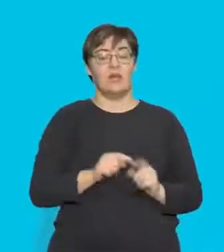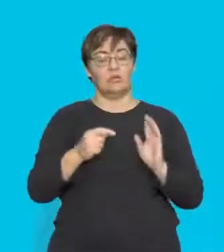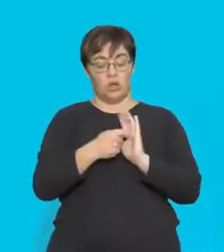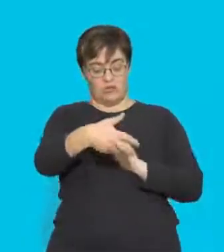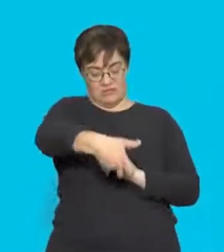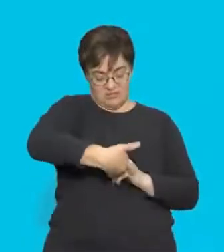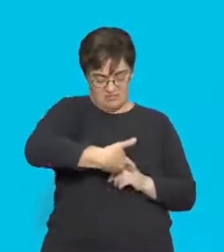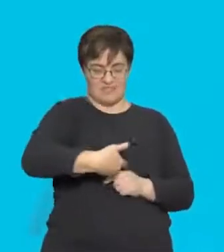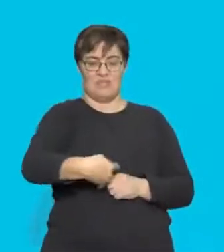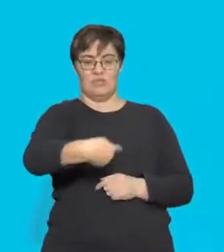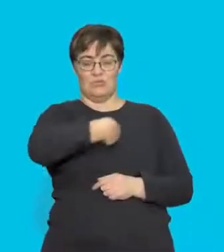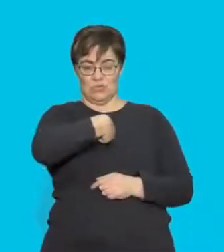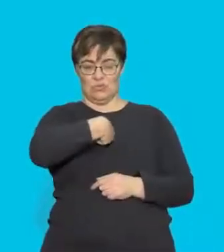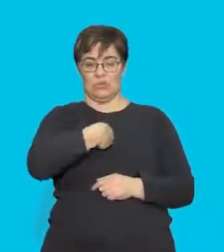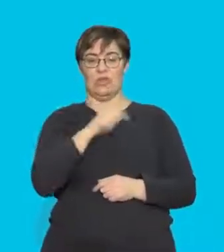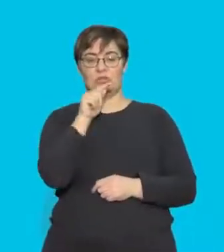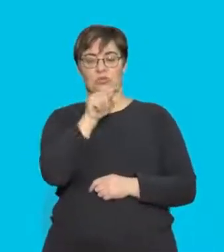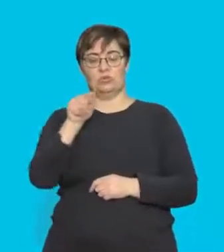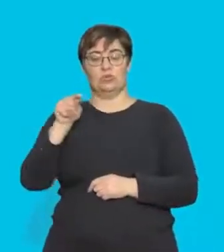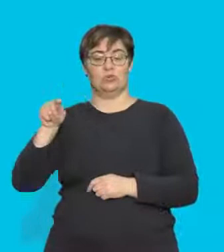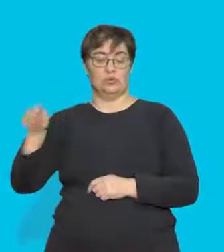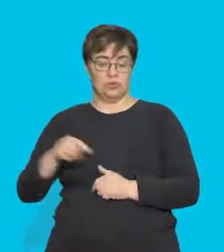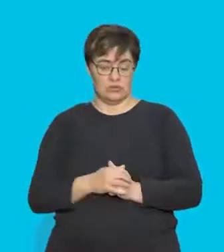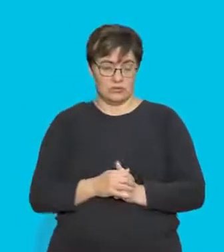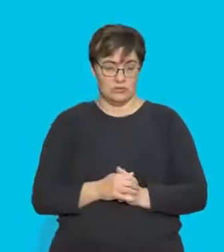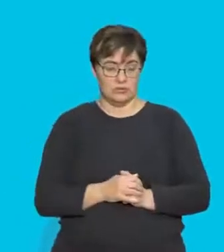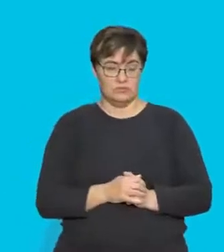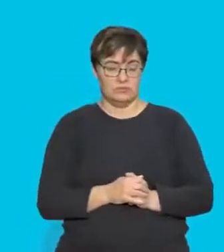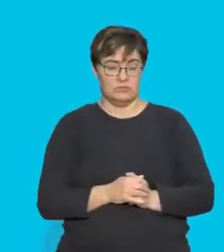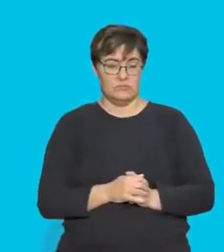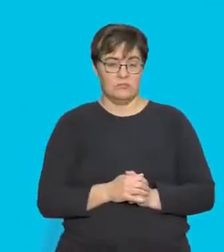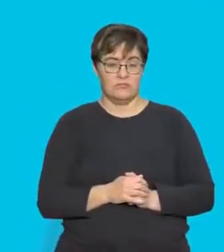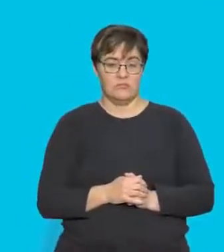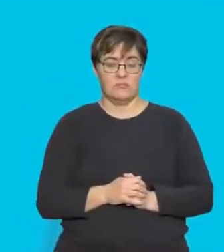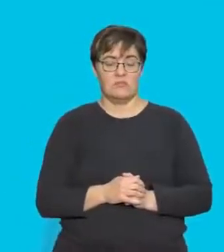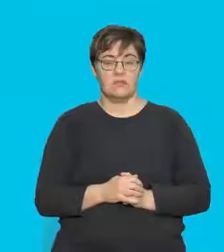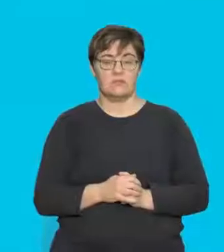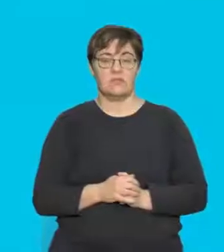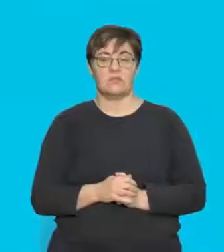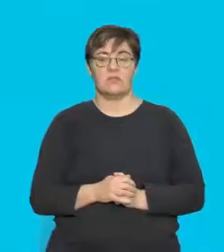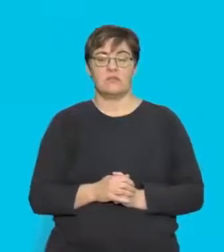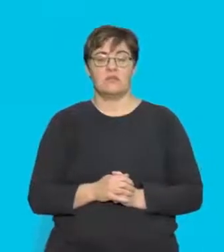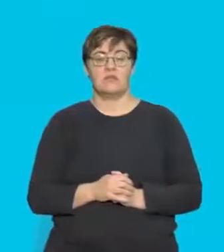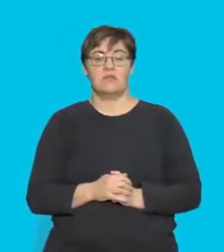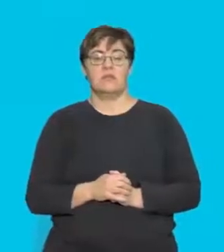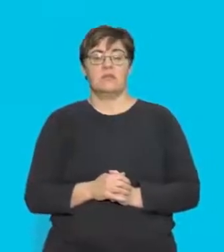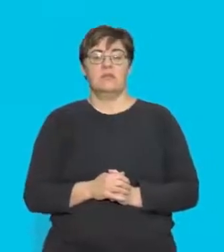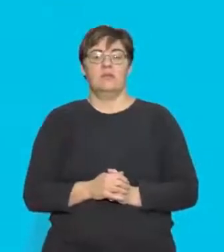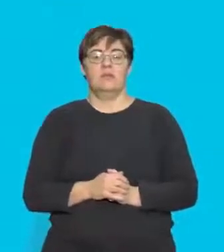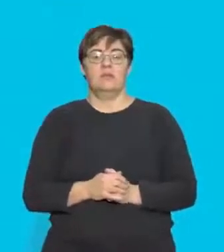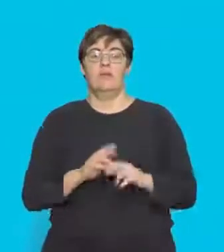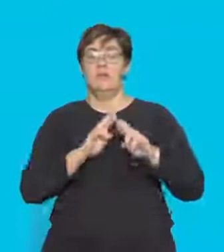represented over here. And recognize again, that when they are far apart from each other, those field lines are